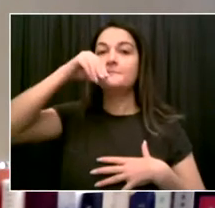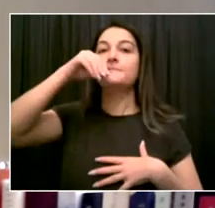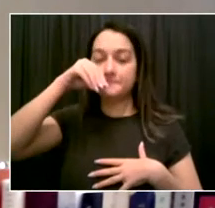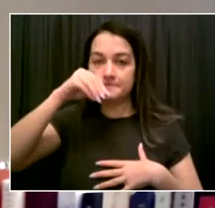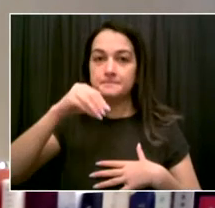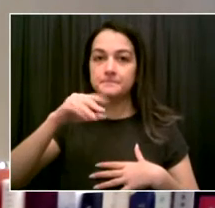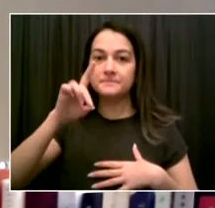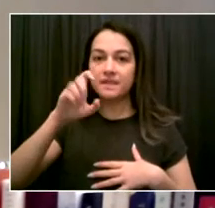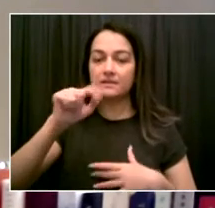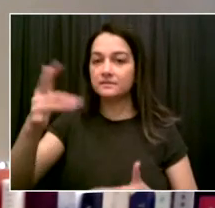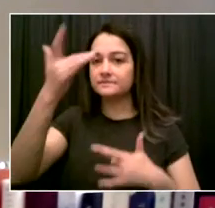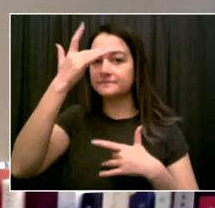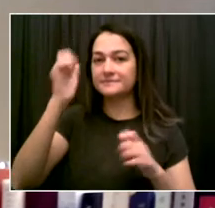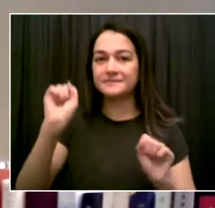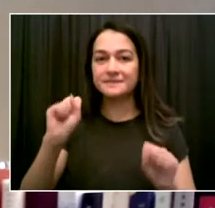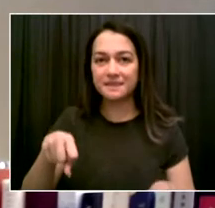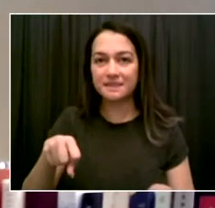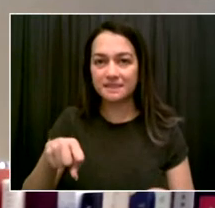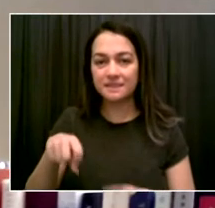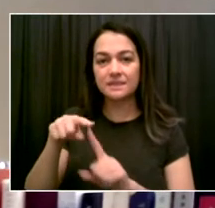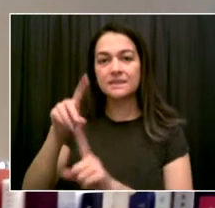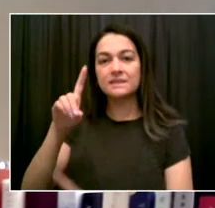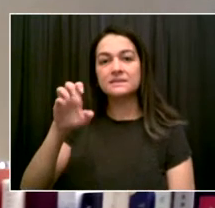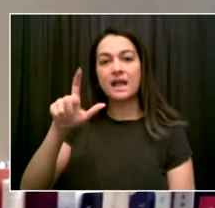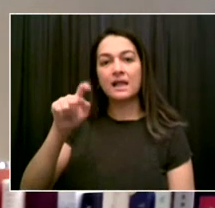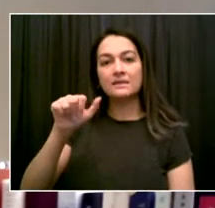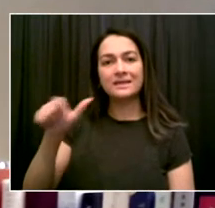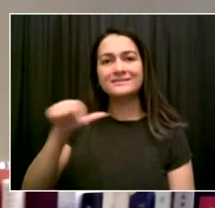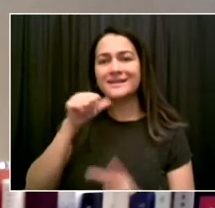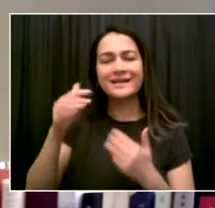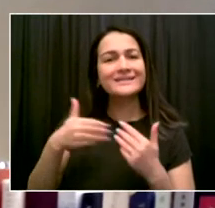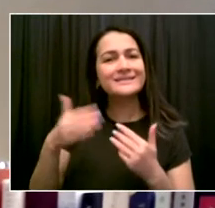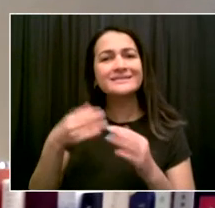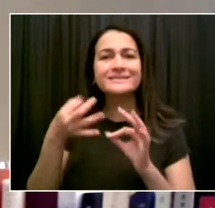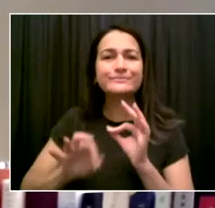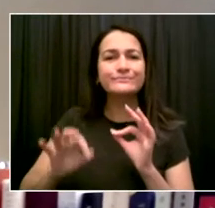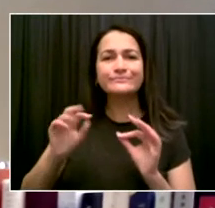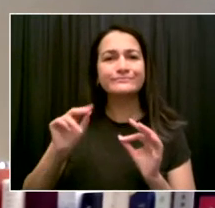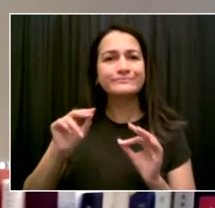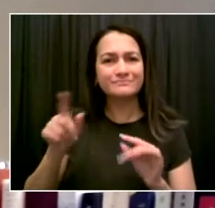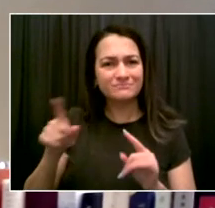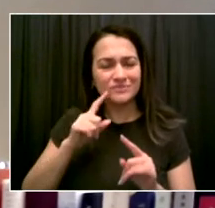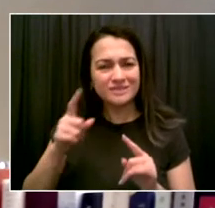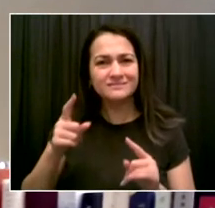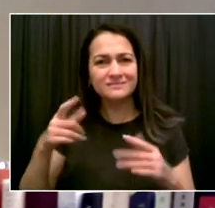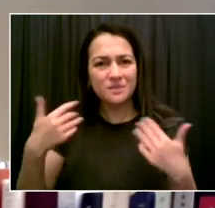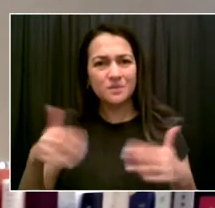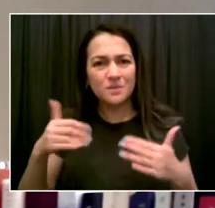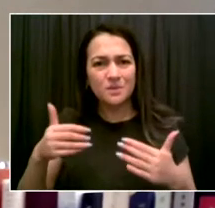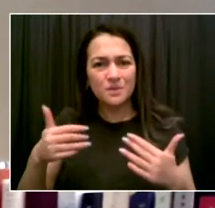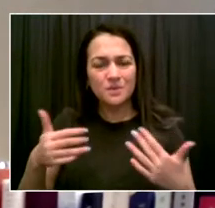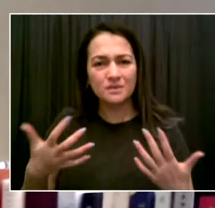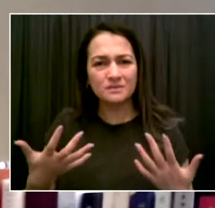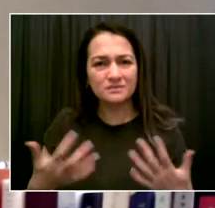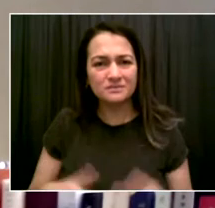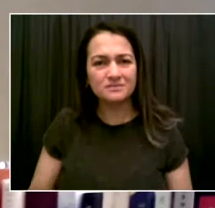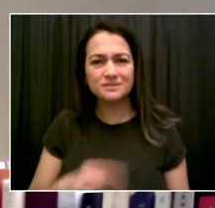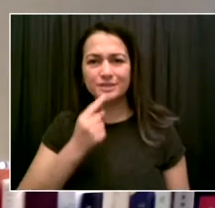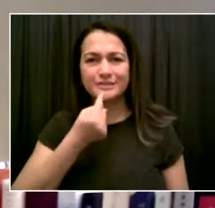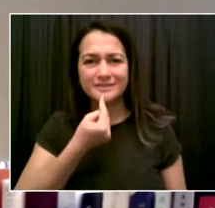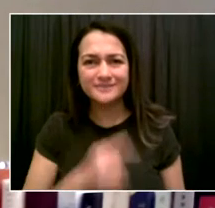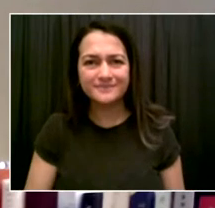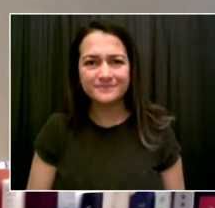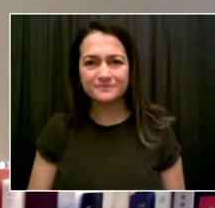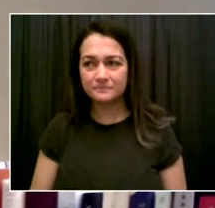common for kids to transmit COVID to others last year, with the Delta variant, that's a completely different story. It looks